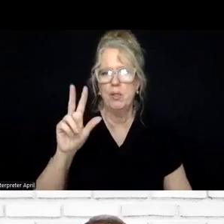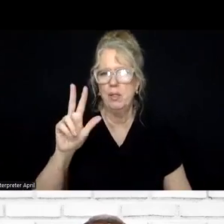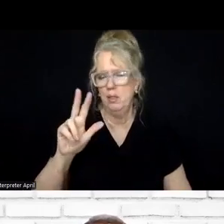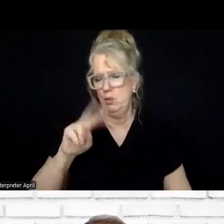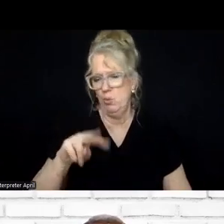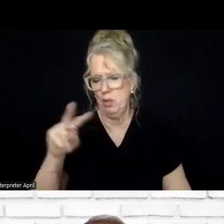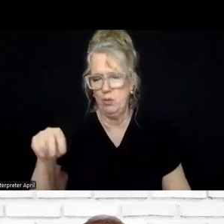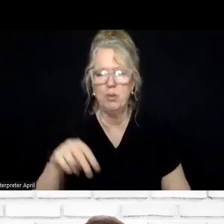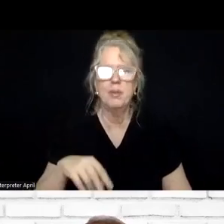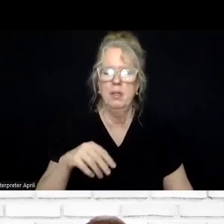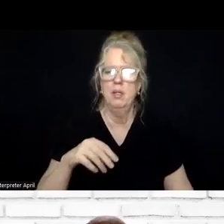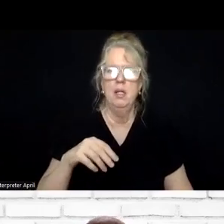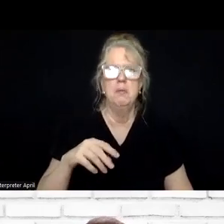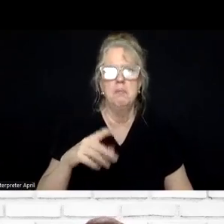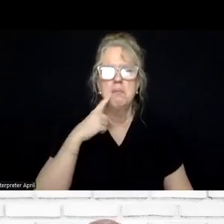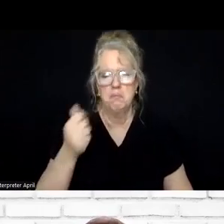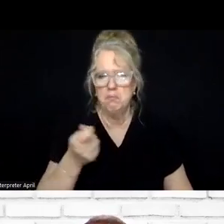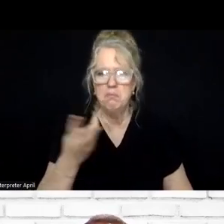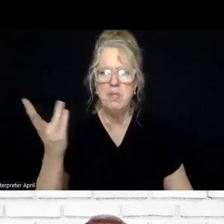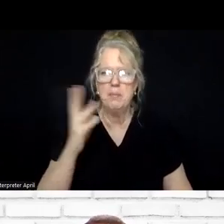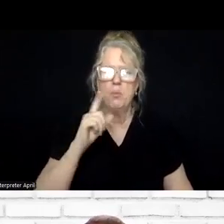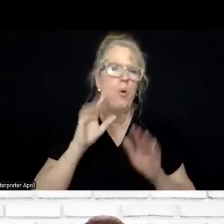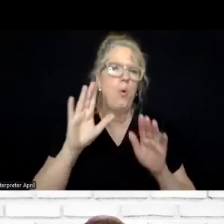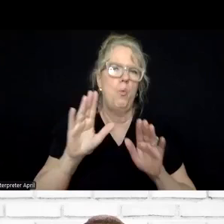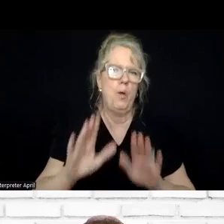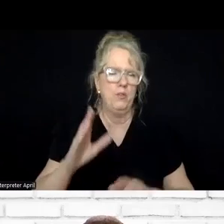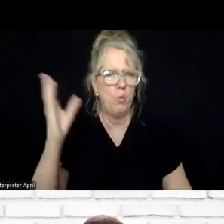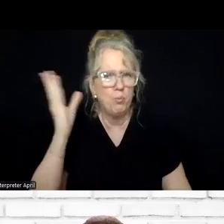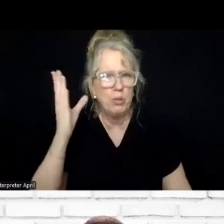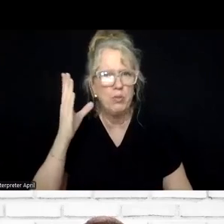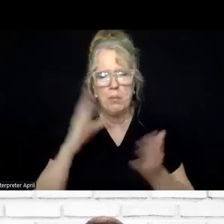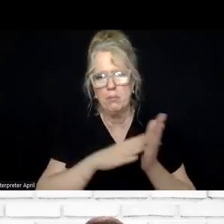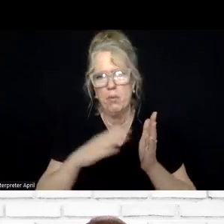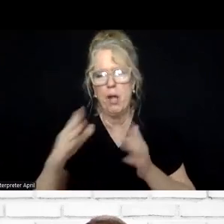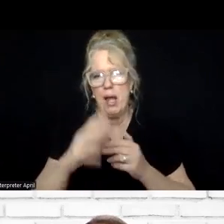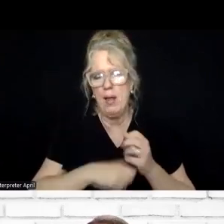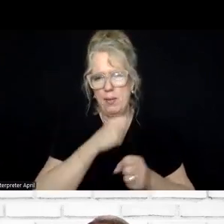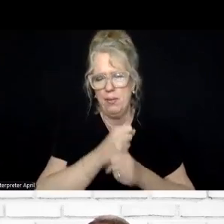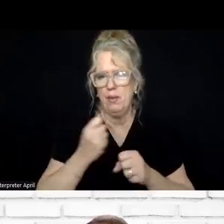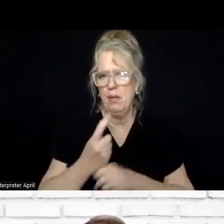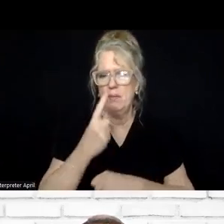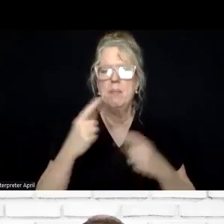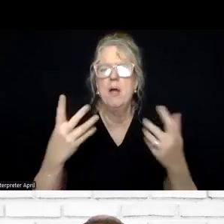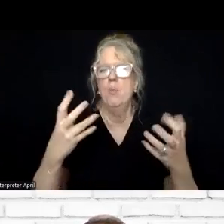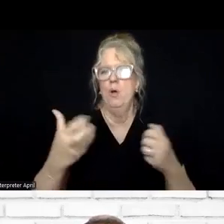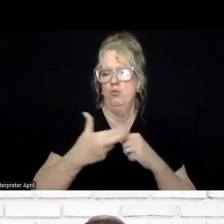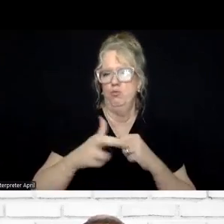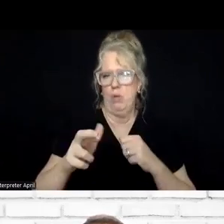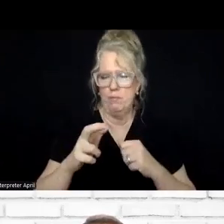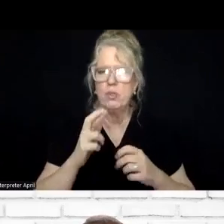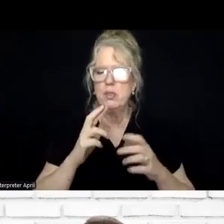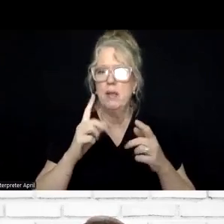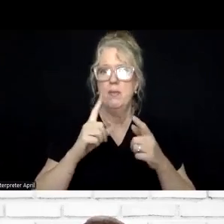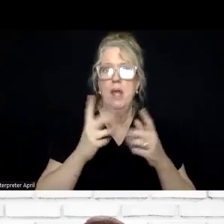Uh, one of which, and there were a number of wonderful presentations throughout the annual conference, but I wanted to reference one that